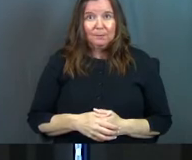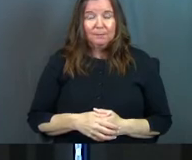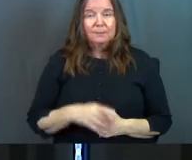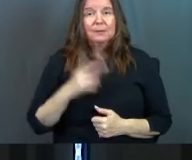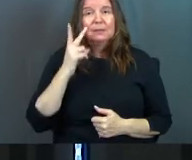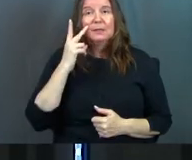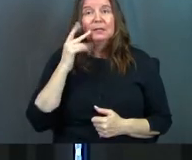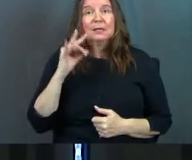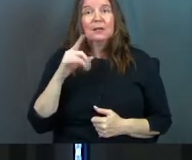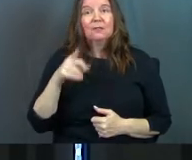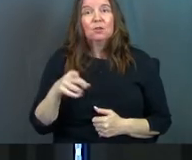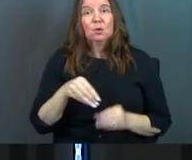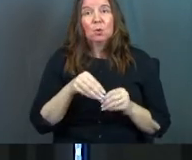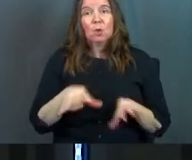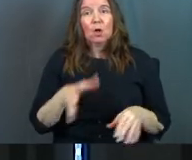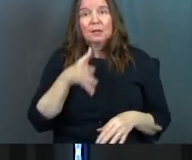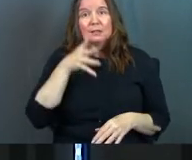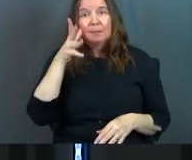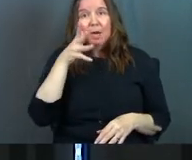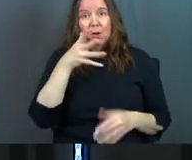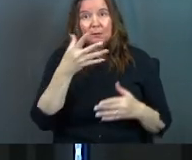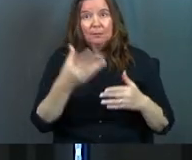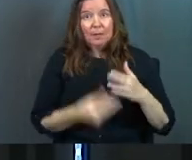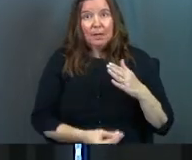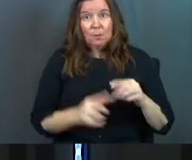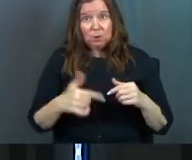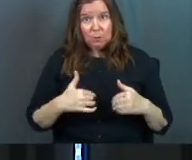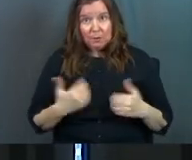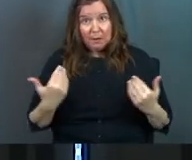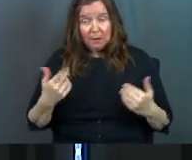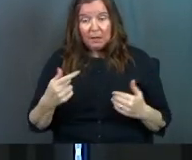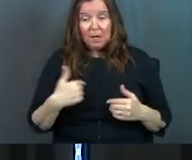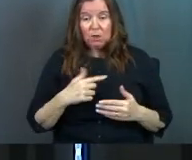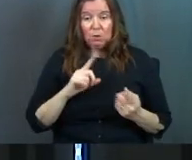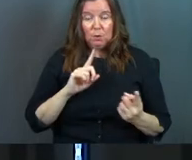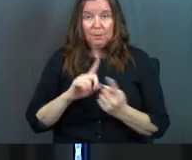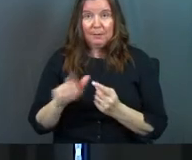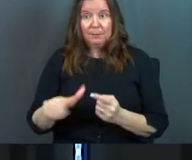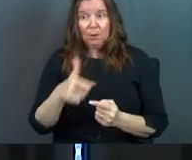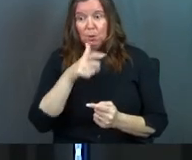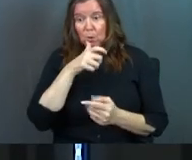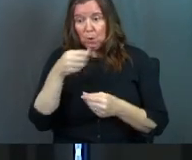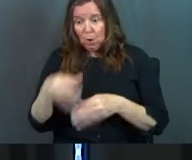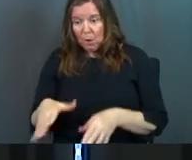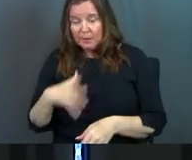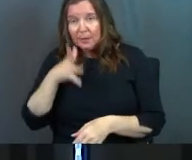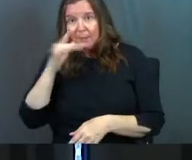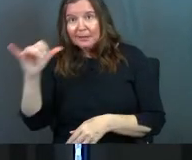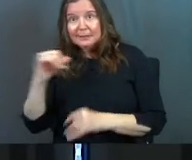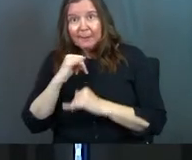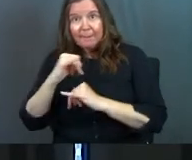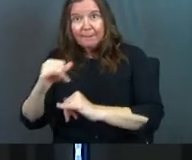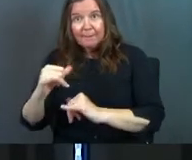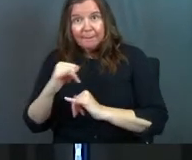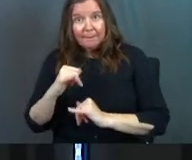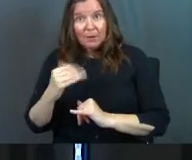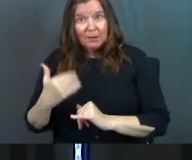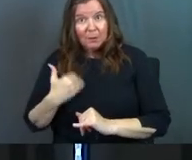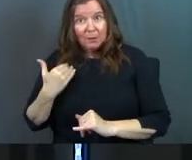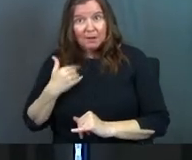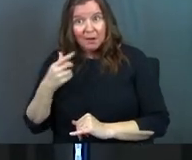See, if you lost a parent when you were young, and you meet someone else who lost their parent when they were young,